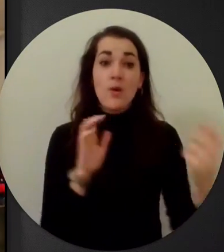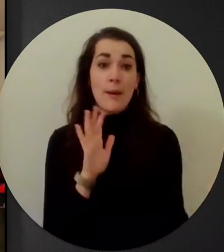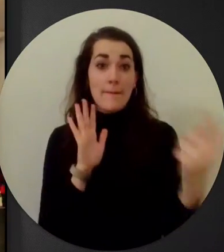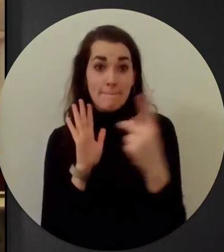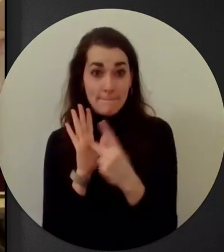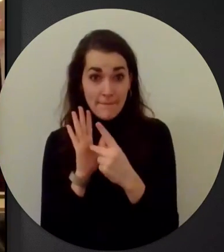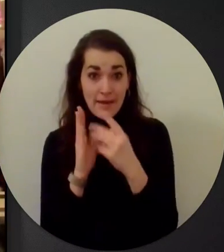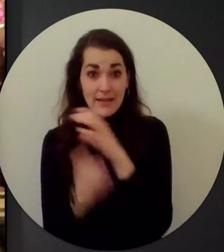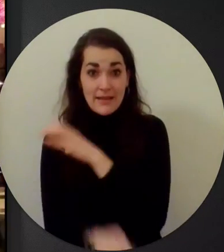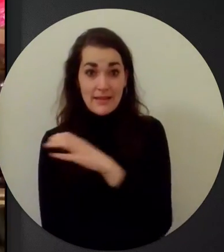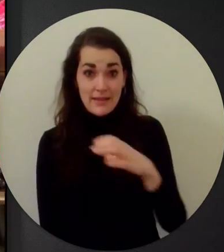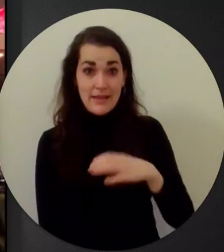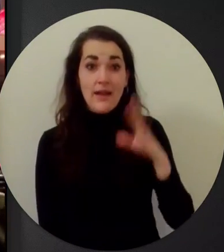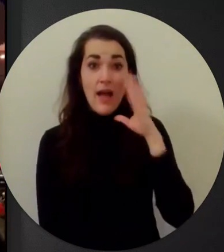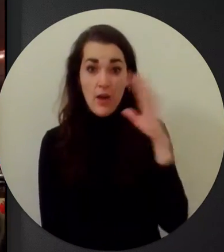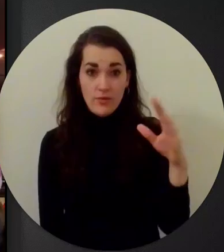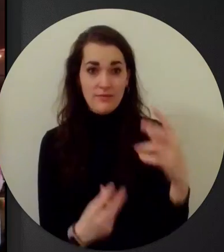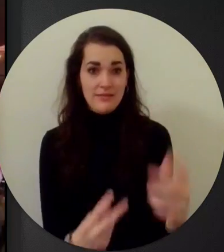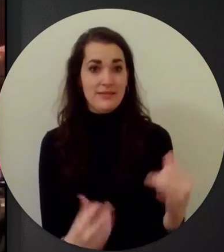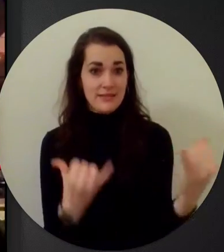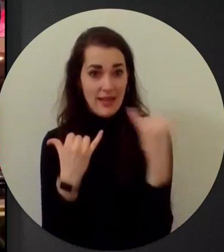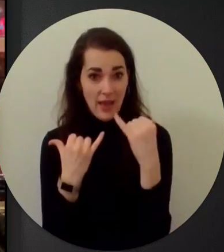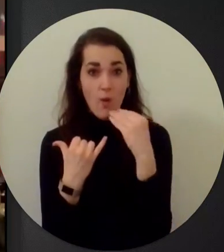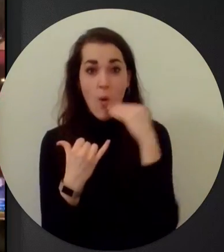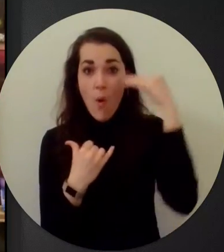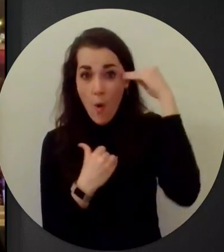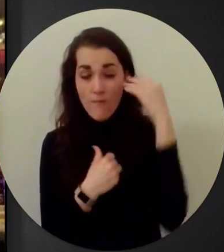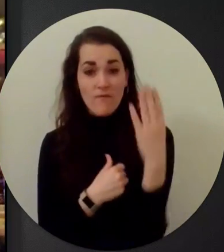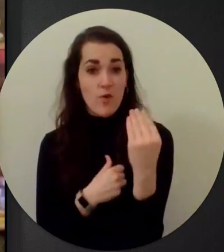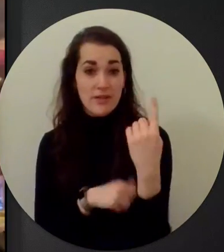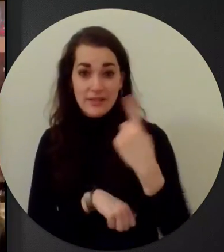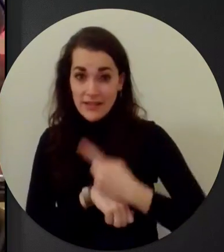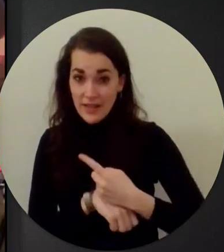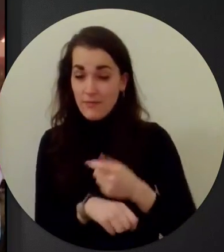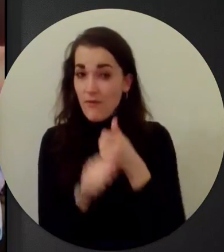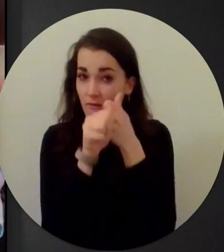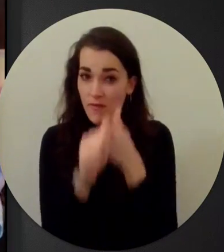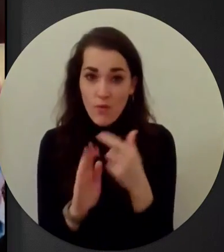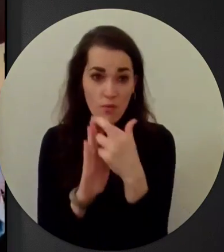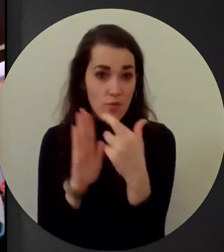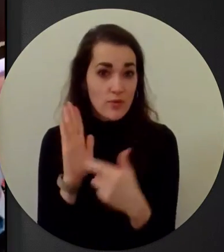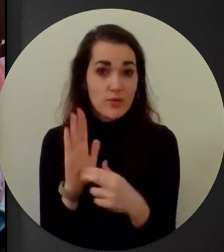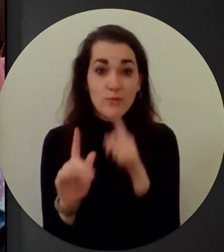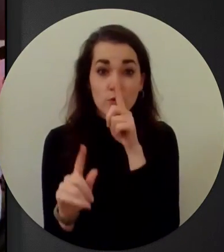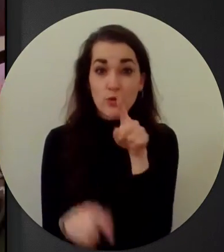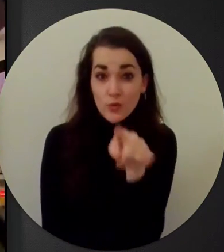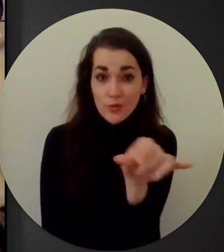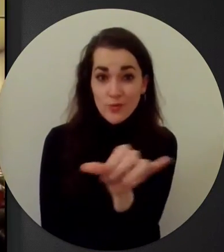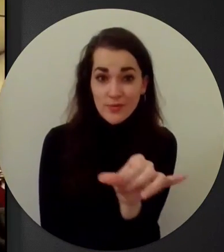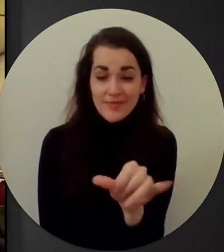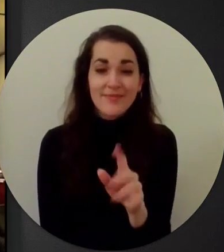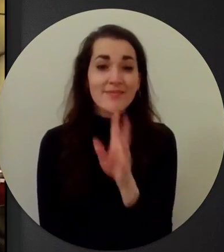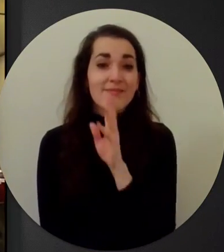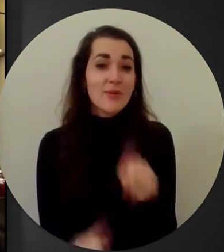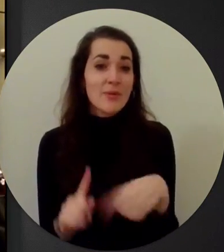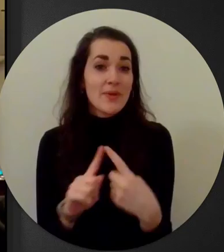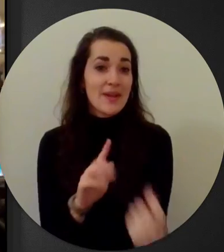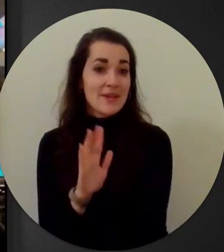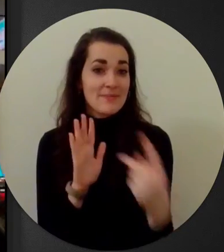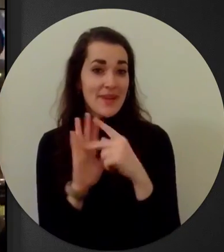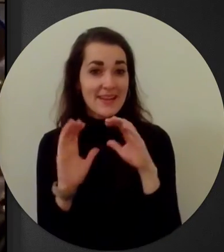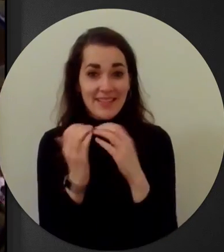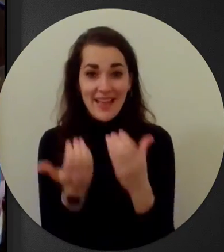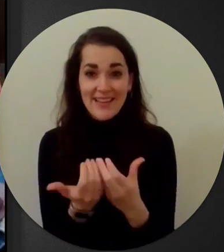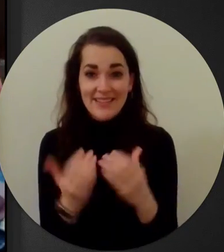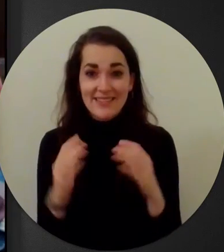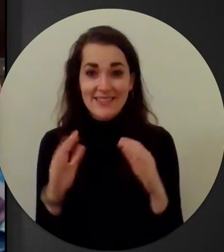when I get back in town. So I'm following all the COVID rules and guidelines. So make sure you guys are doing the same. I will talk to you guys when I get back in class.